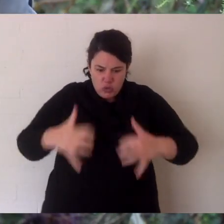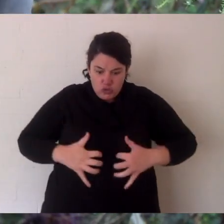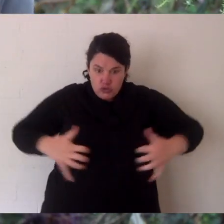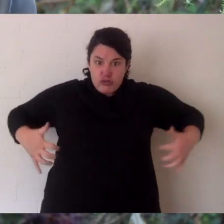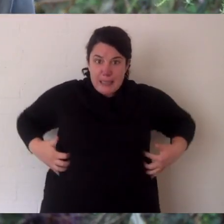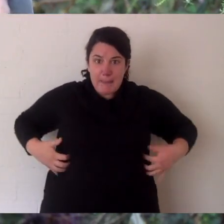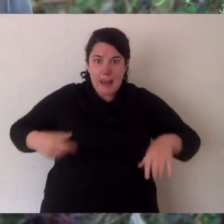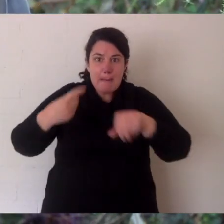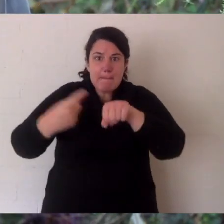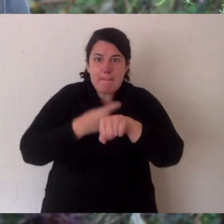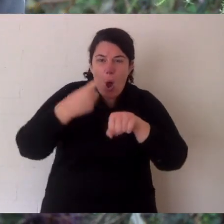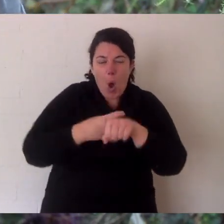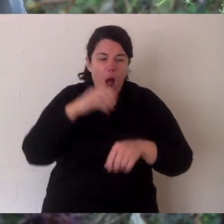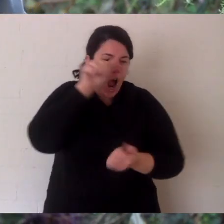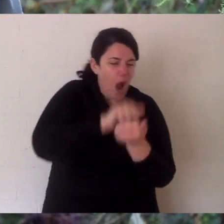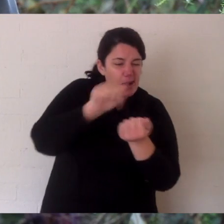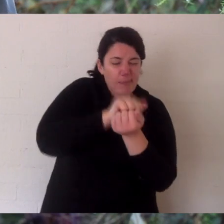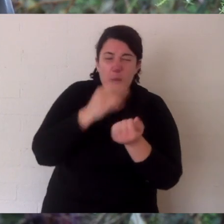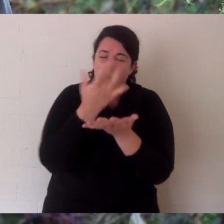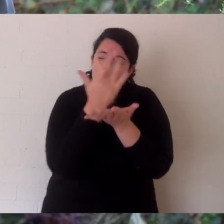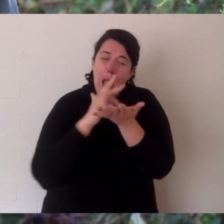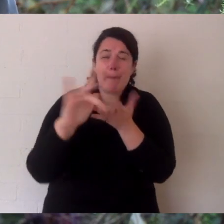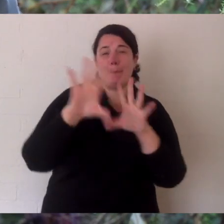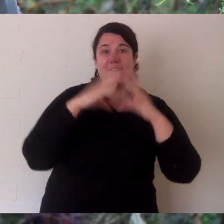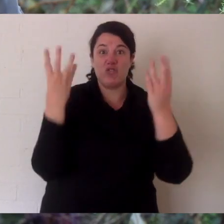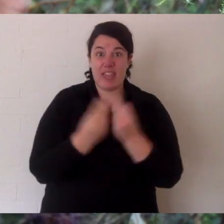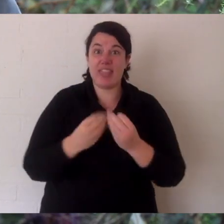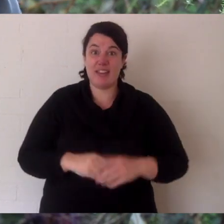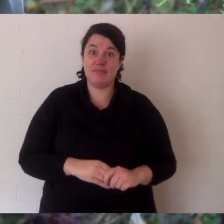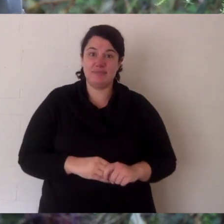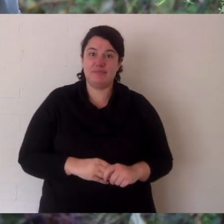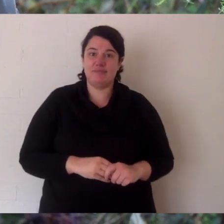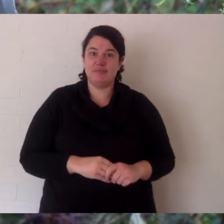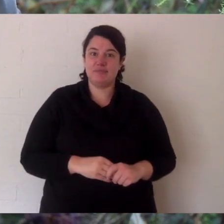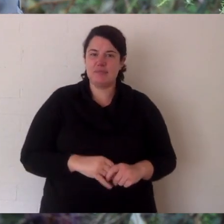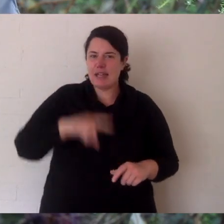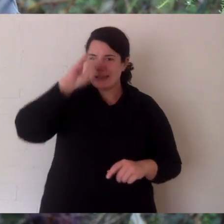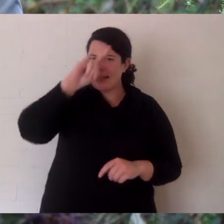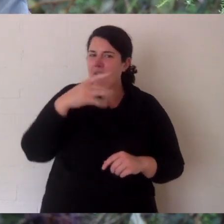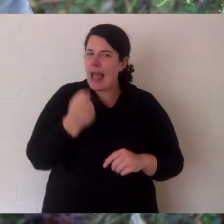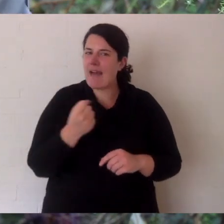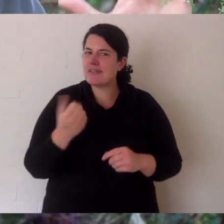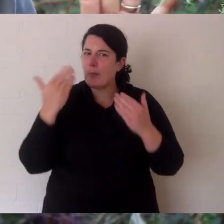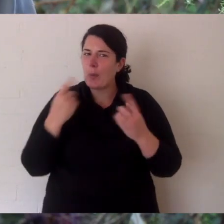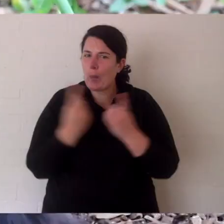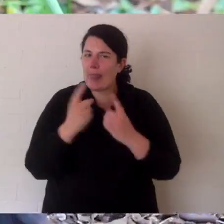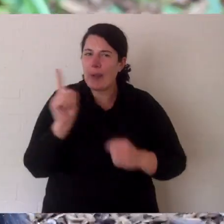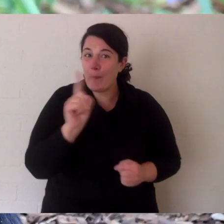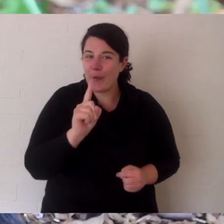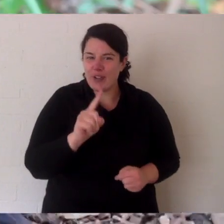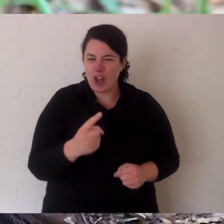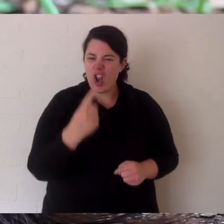and they've developed their bodies to be able to crush through things like ribs, bones, cartilage and they will eat everything.